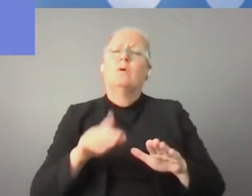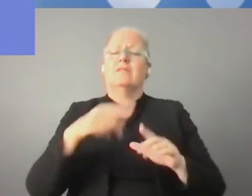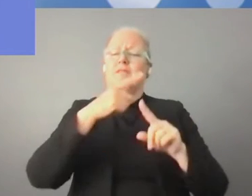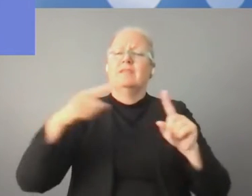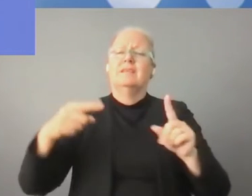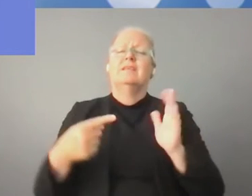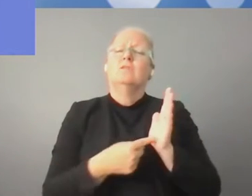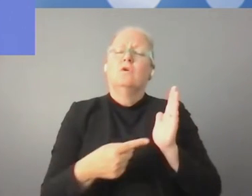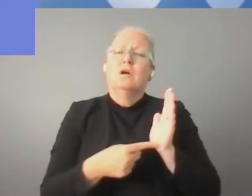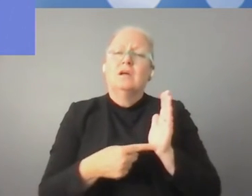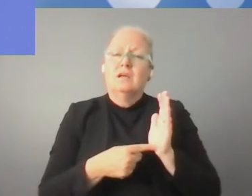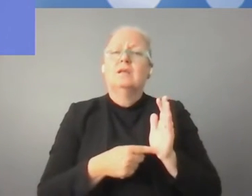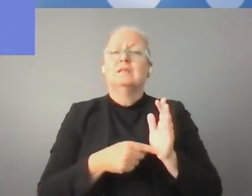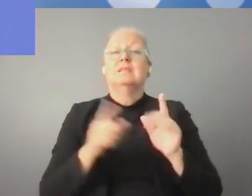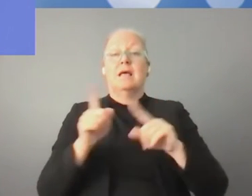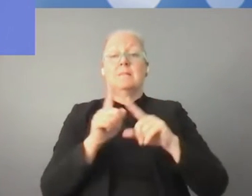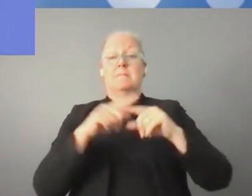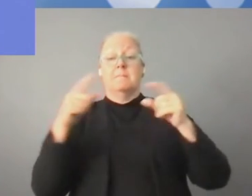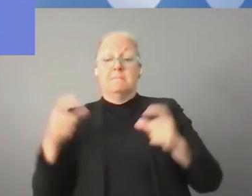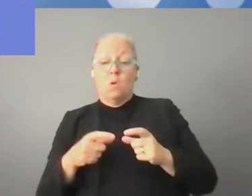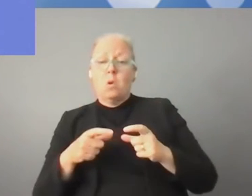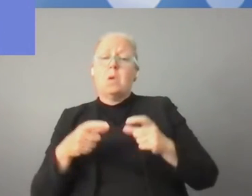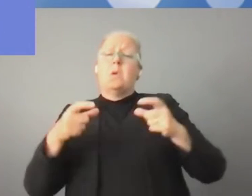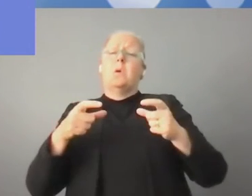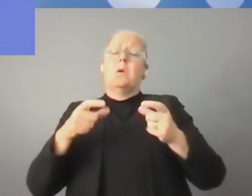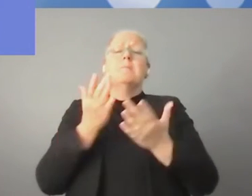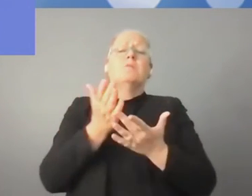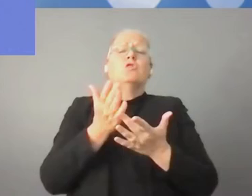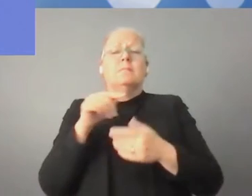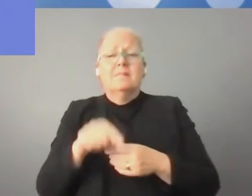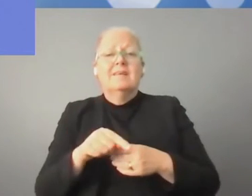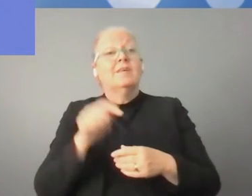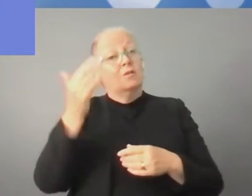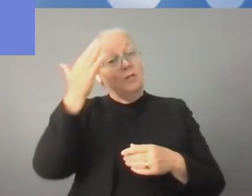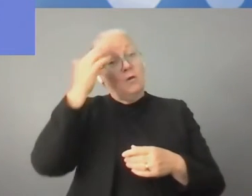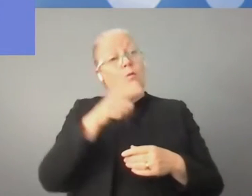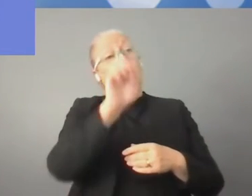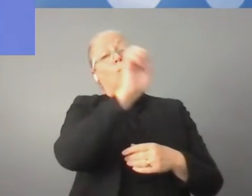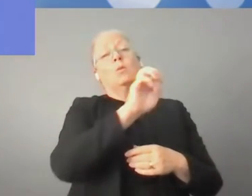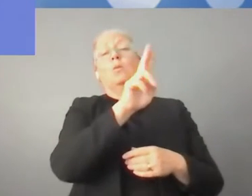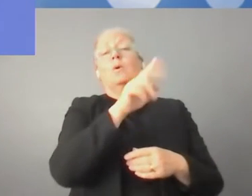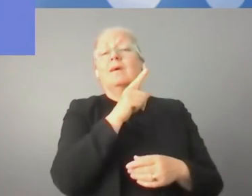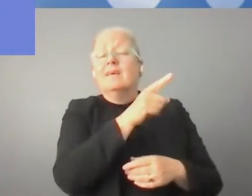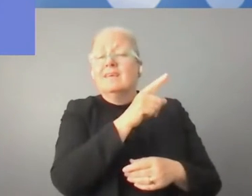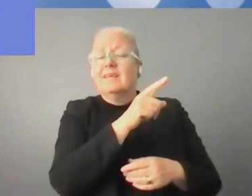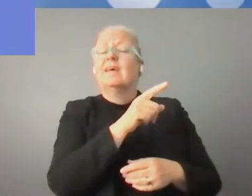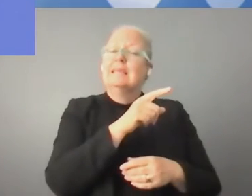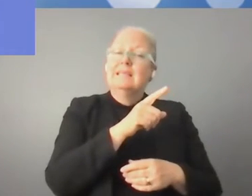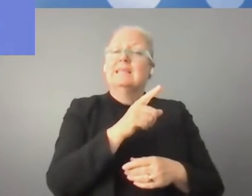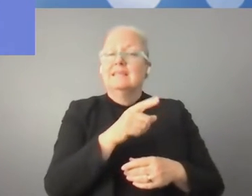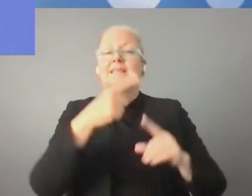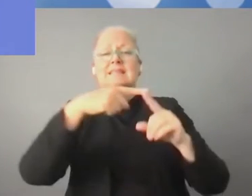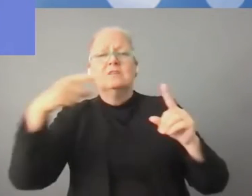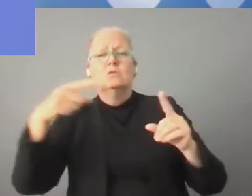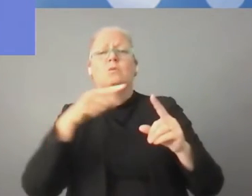small and medium sized businesses. Because we see that continues on the European level. As you may know, we do have this digital society and economy